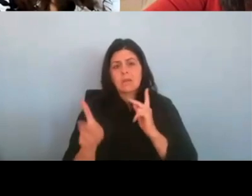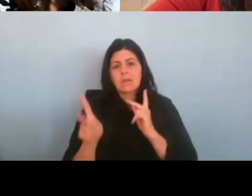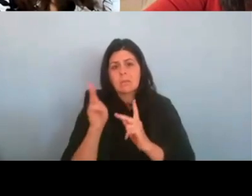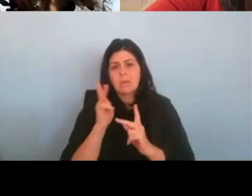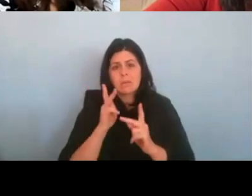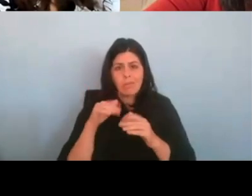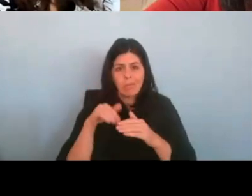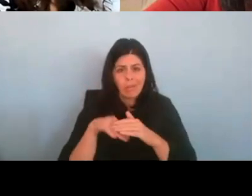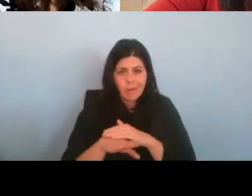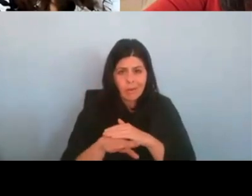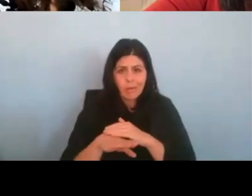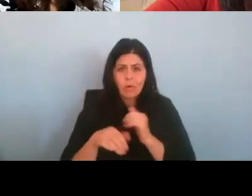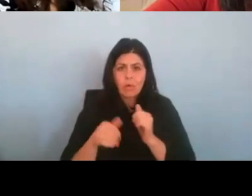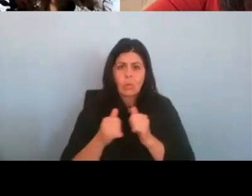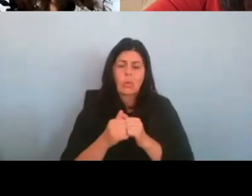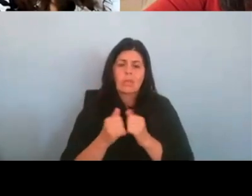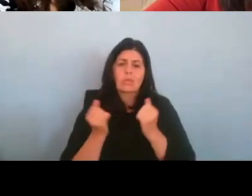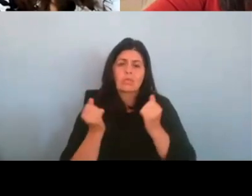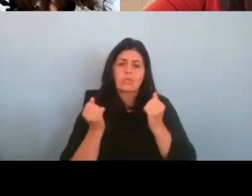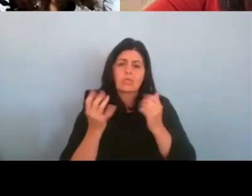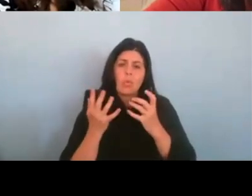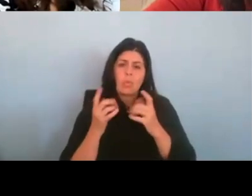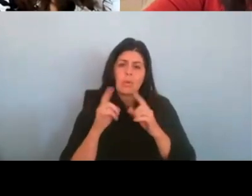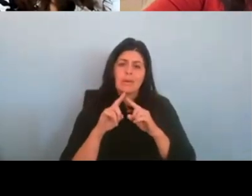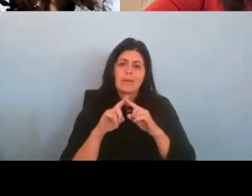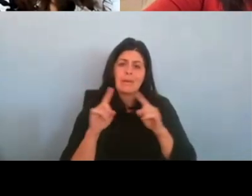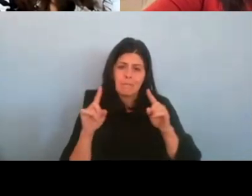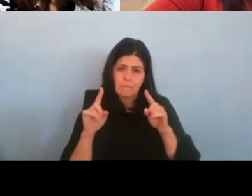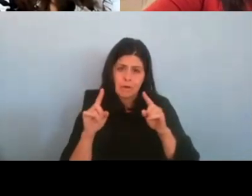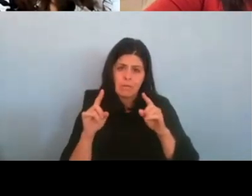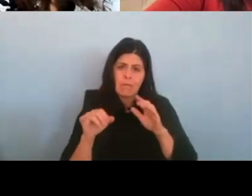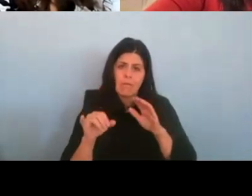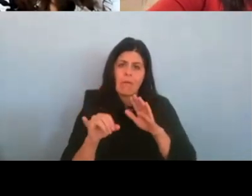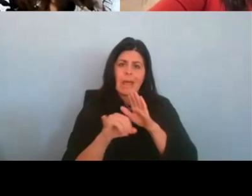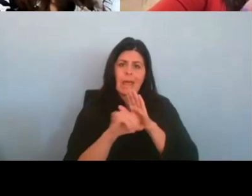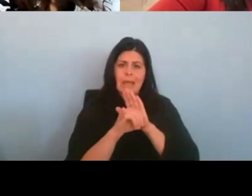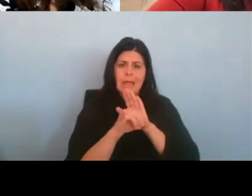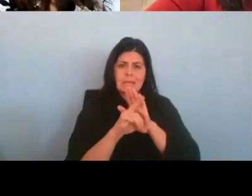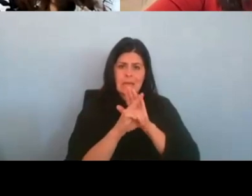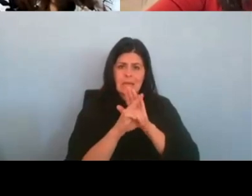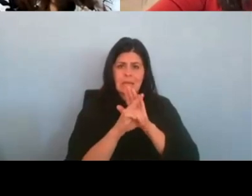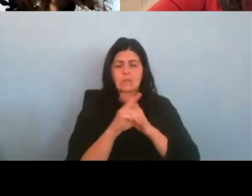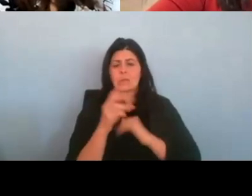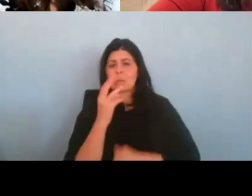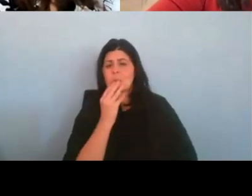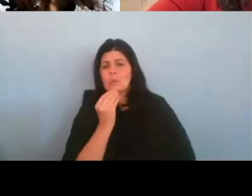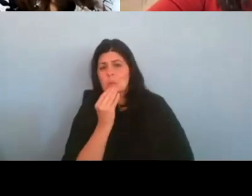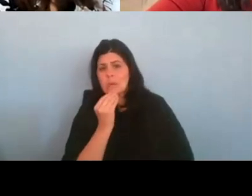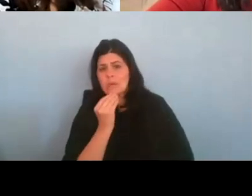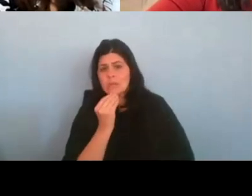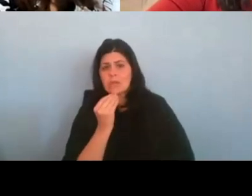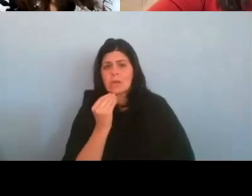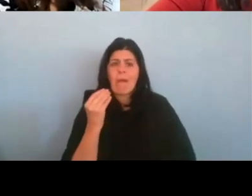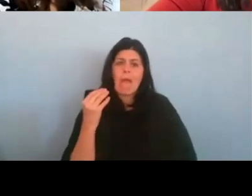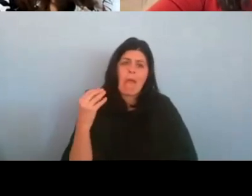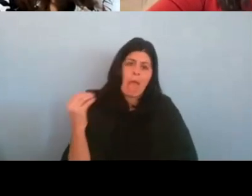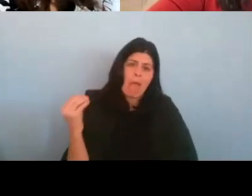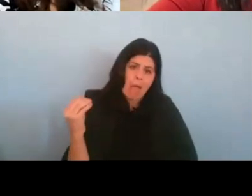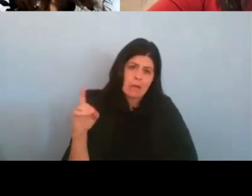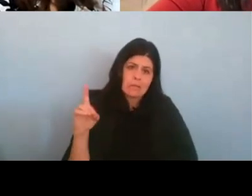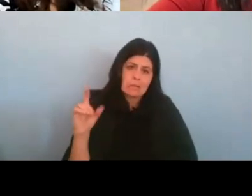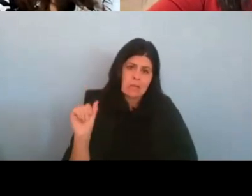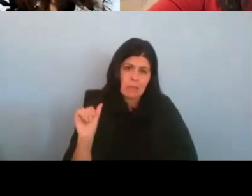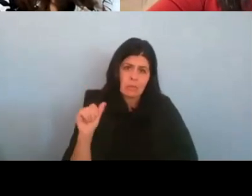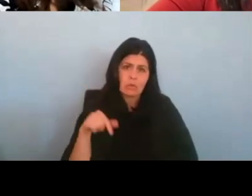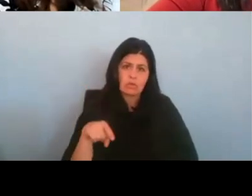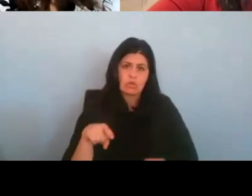with so many different identities and to be Jewish and disabled, um, during